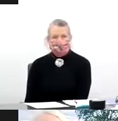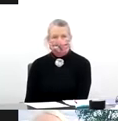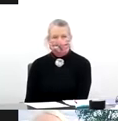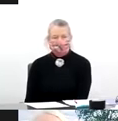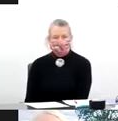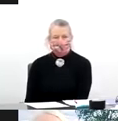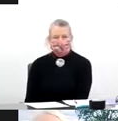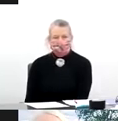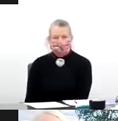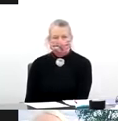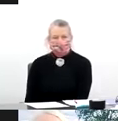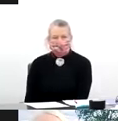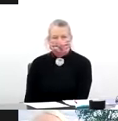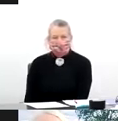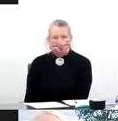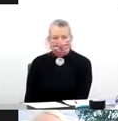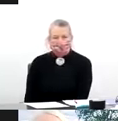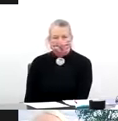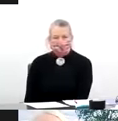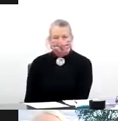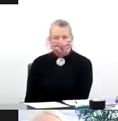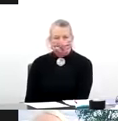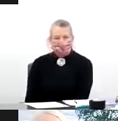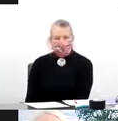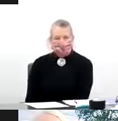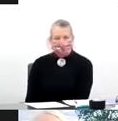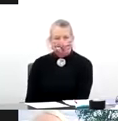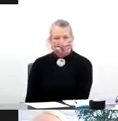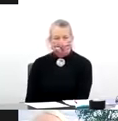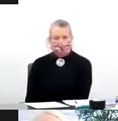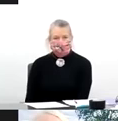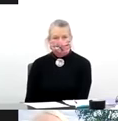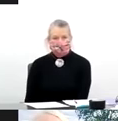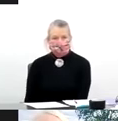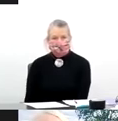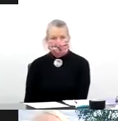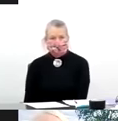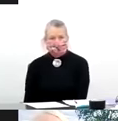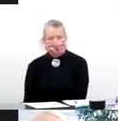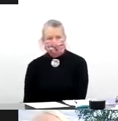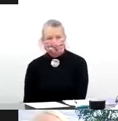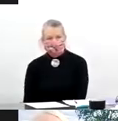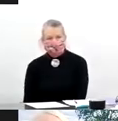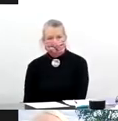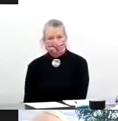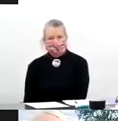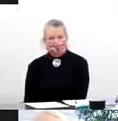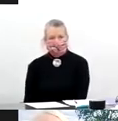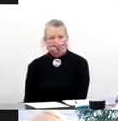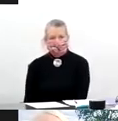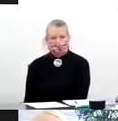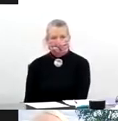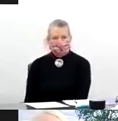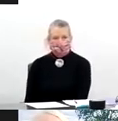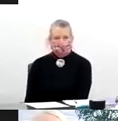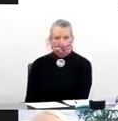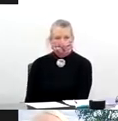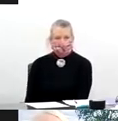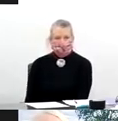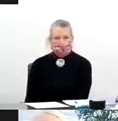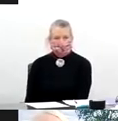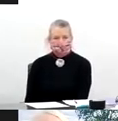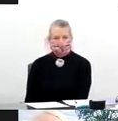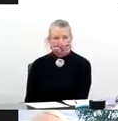that are going on. But also, if anyone feels they would like to at least consider the possibility of entering one of these clinical trials,